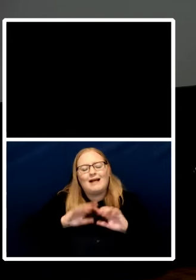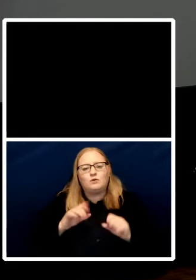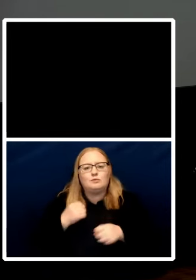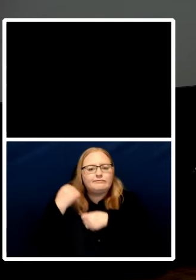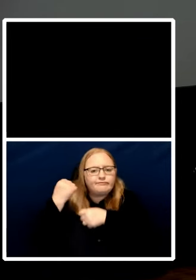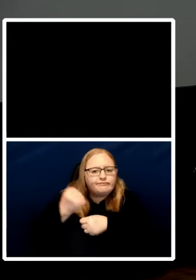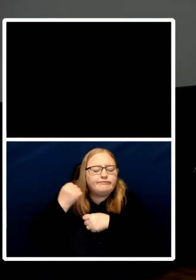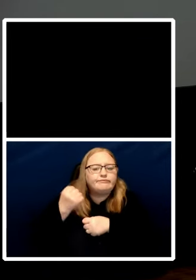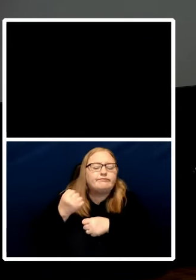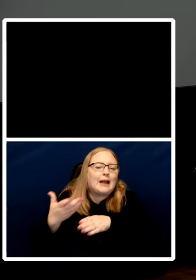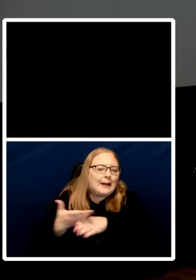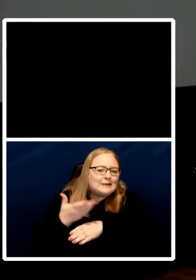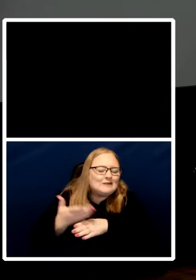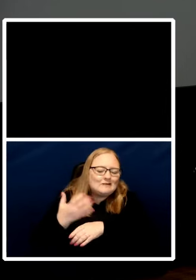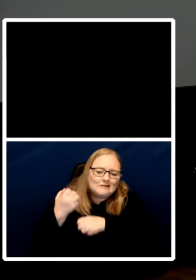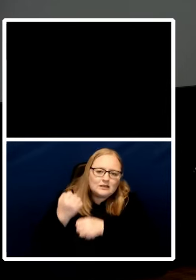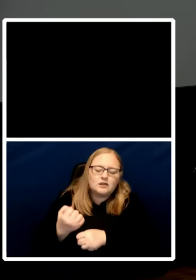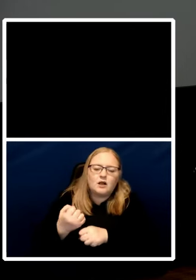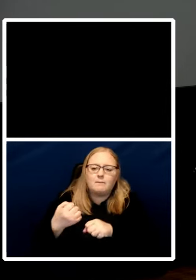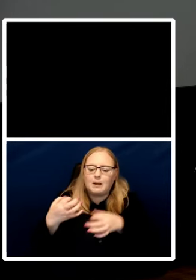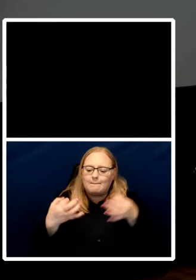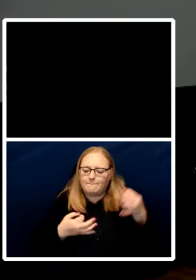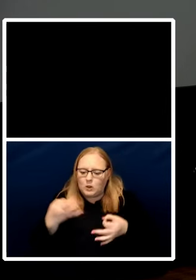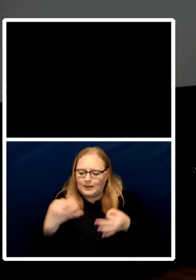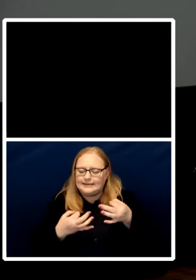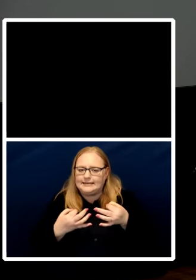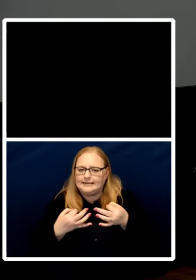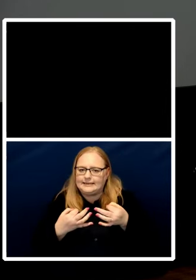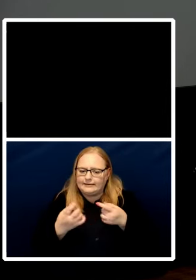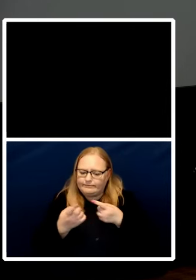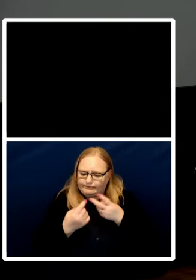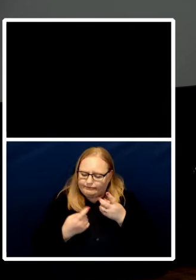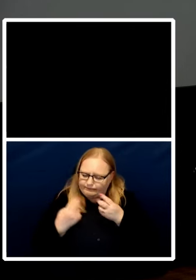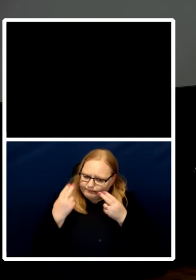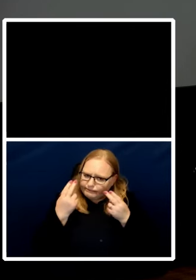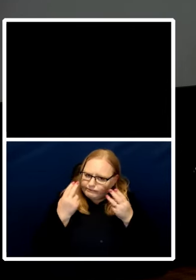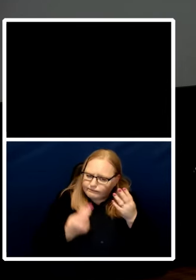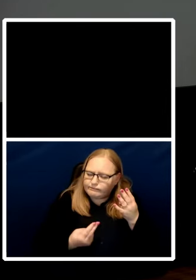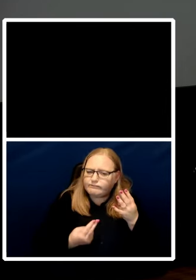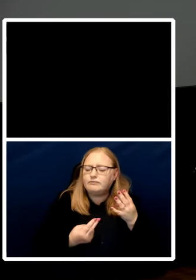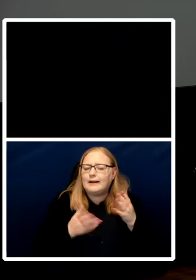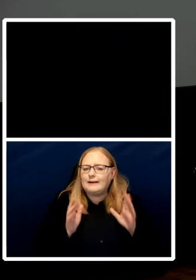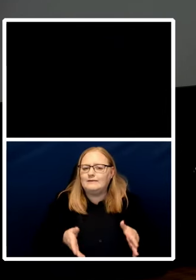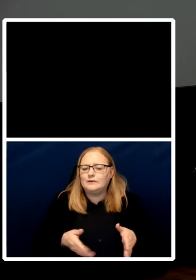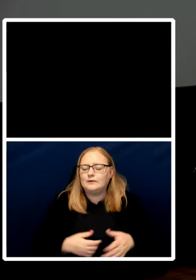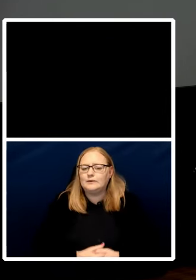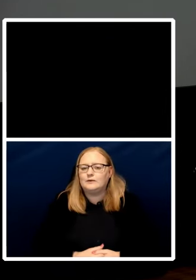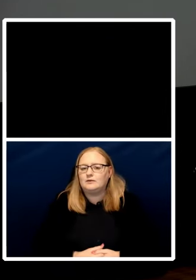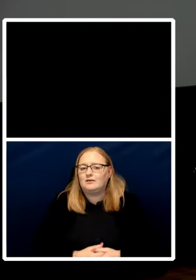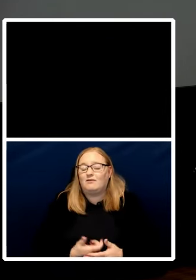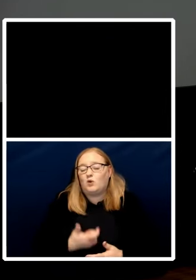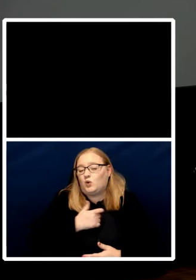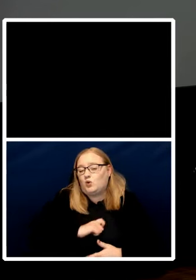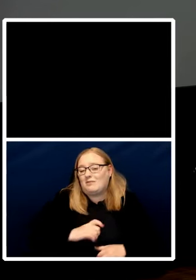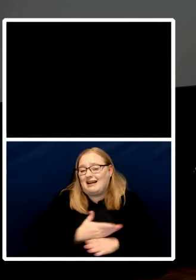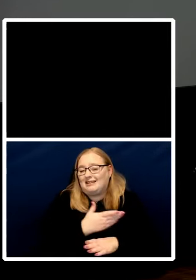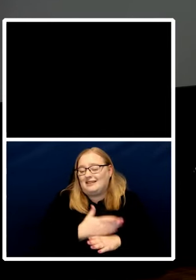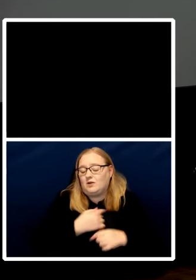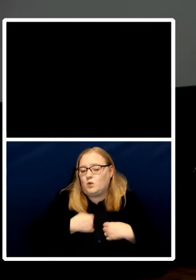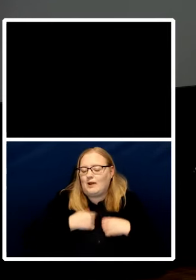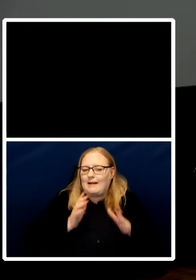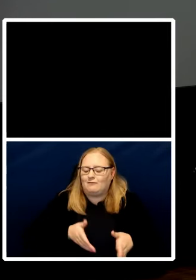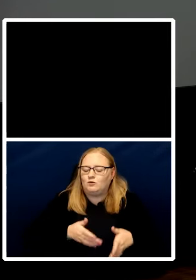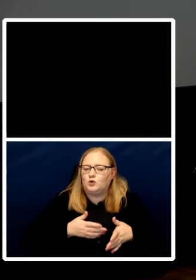and every other aspect of of human activity too that's i think that's the truth there aren't enough